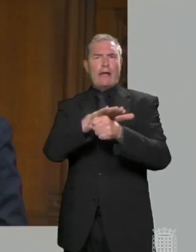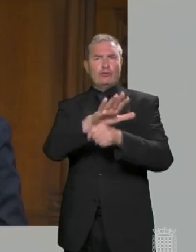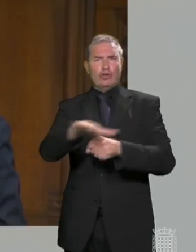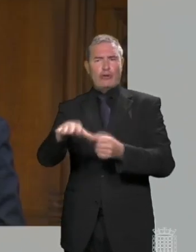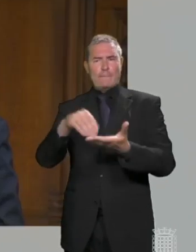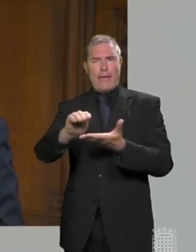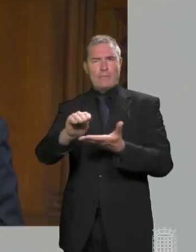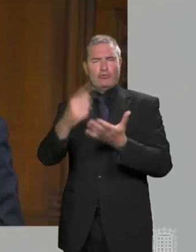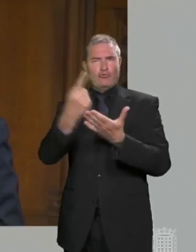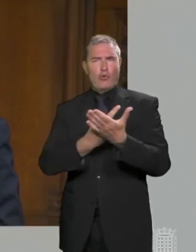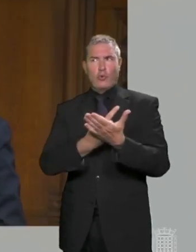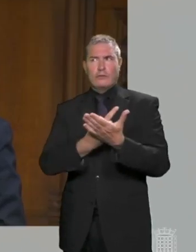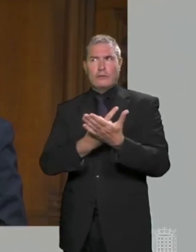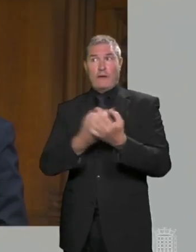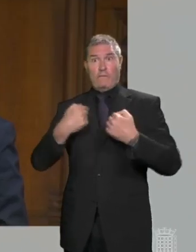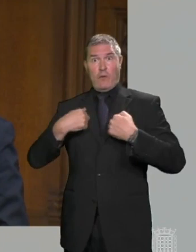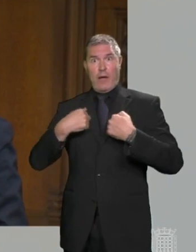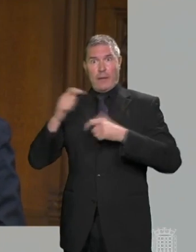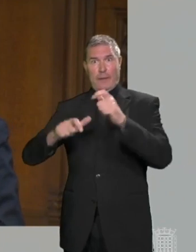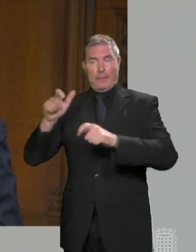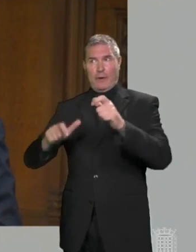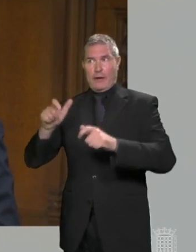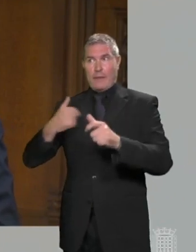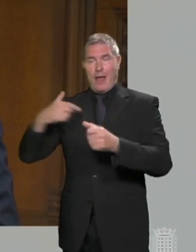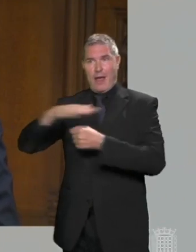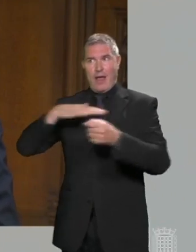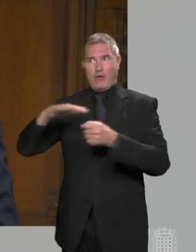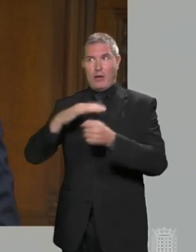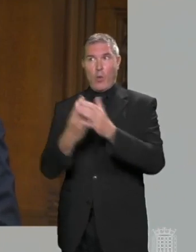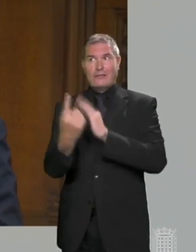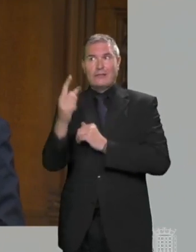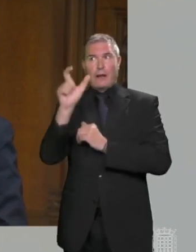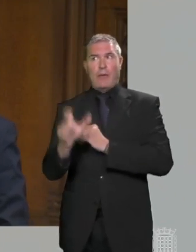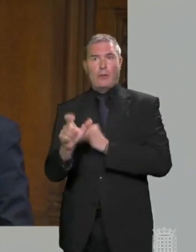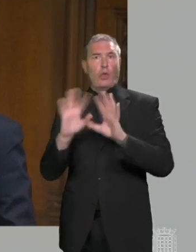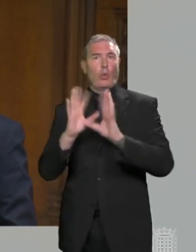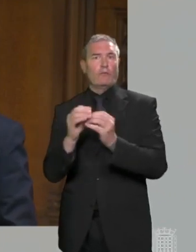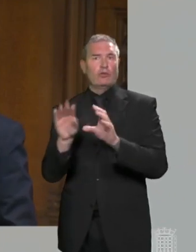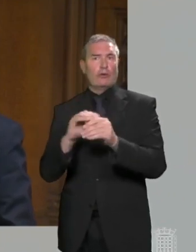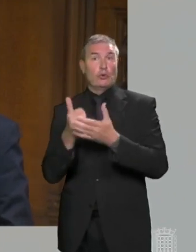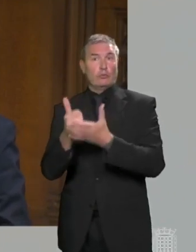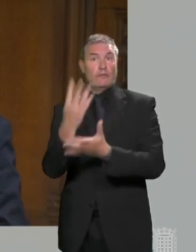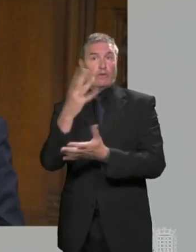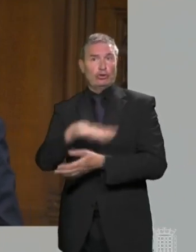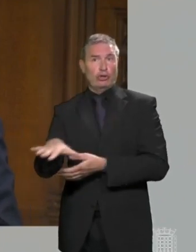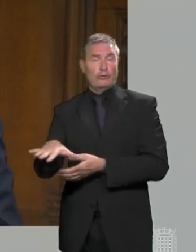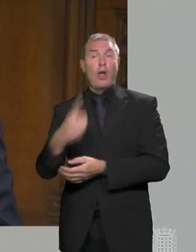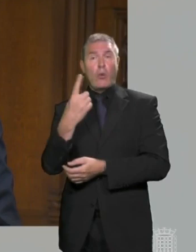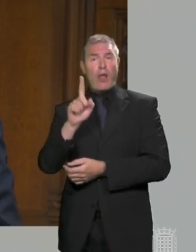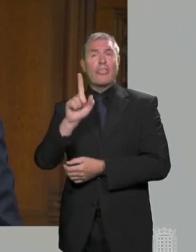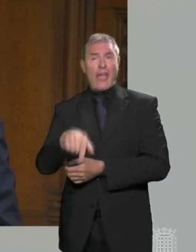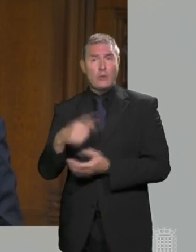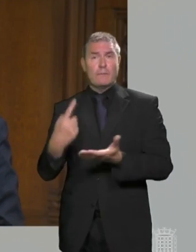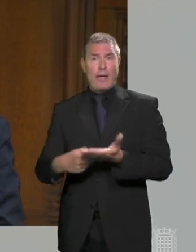rules mean my hard-working constituent, Ms Cowan, who is a single parent on universal credit supporting four kids, faces £1,000